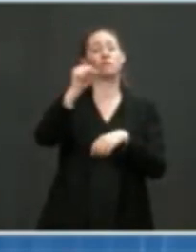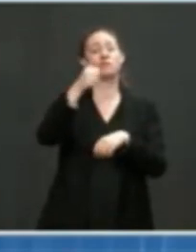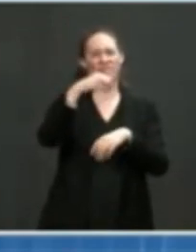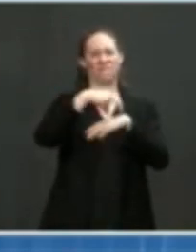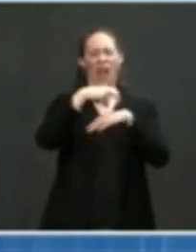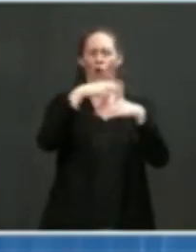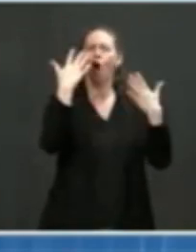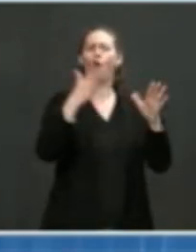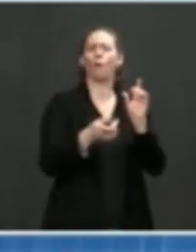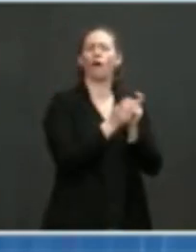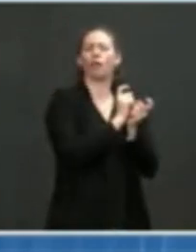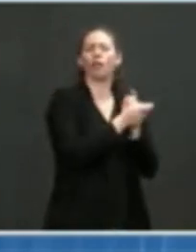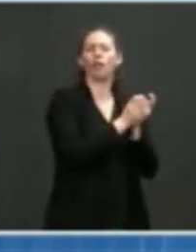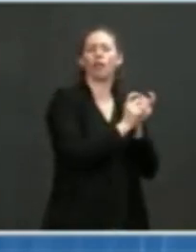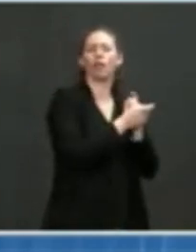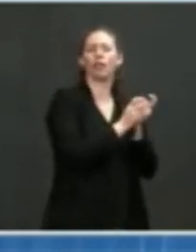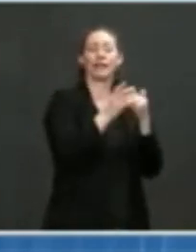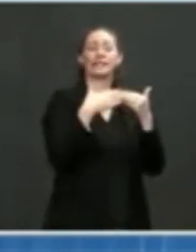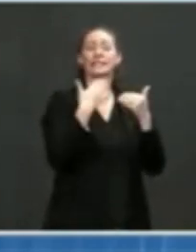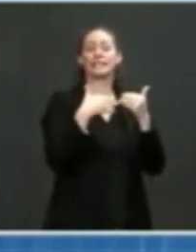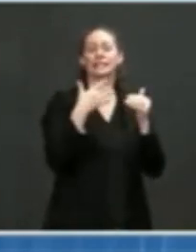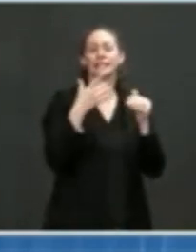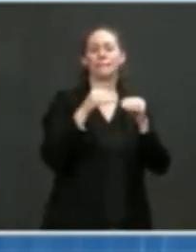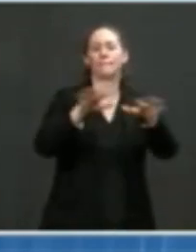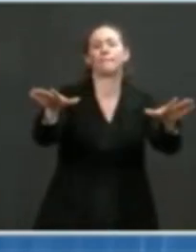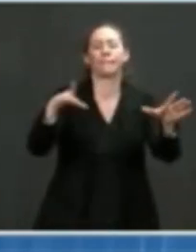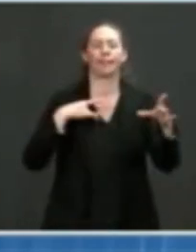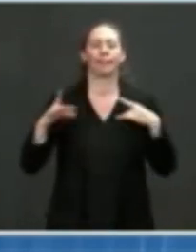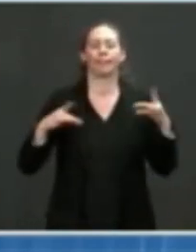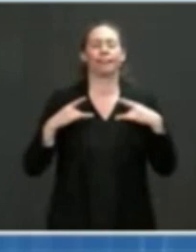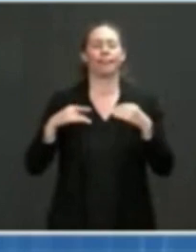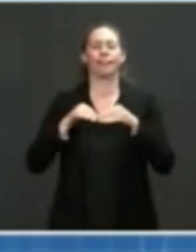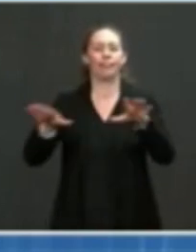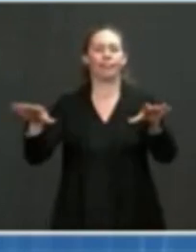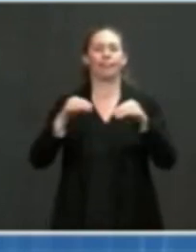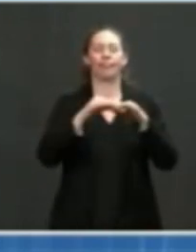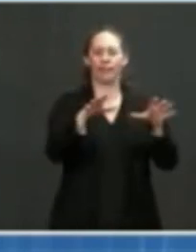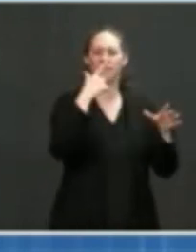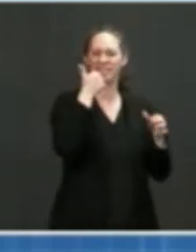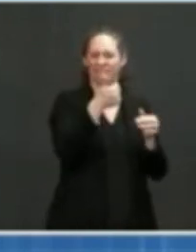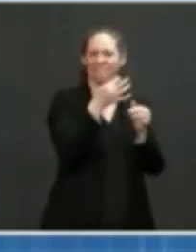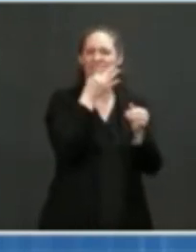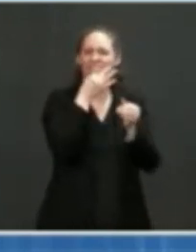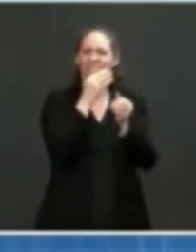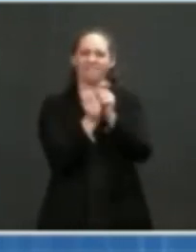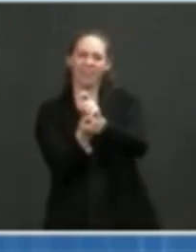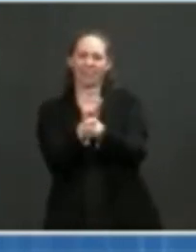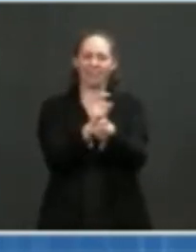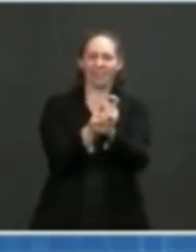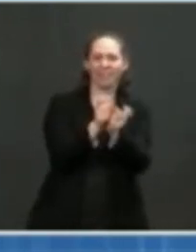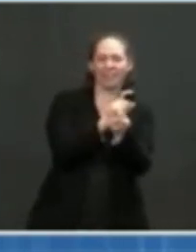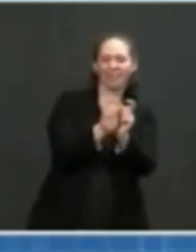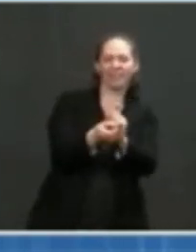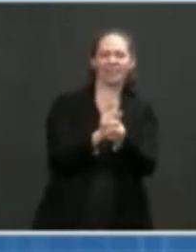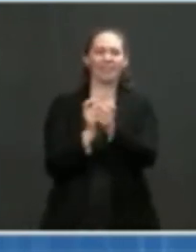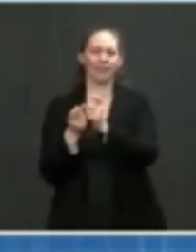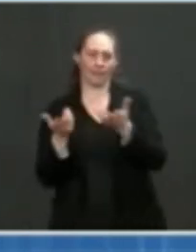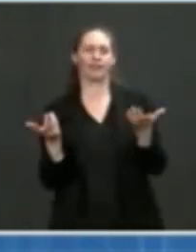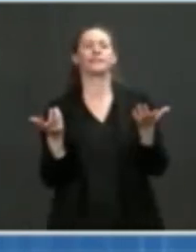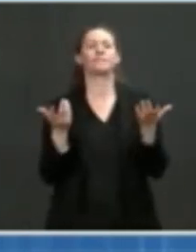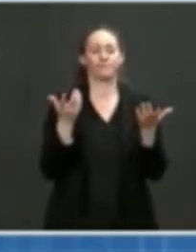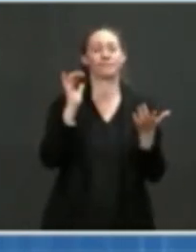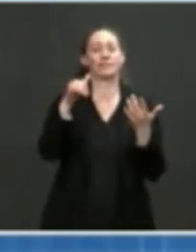transmissibility over that period of time, up to and at the time it was recognized. So Dr.